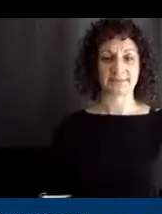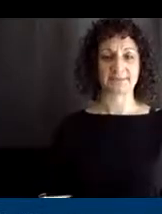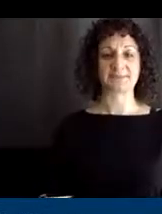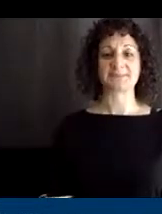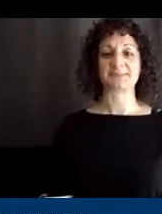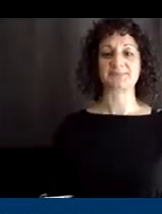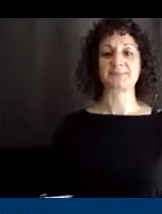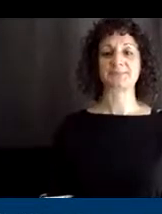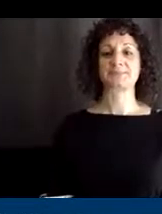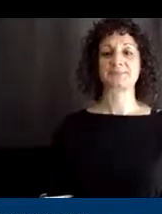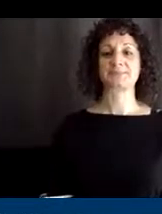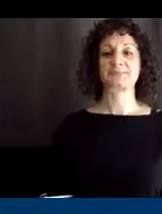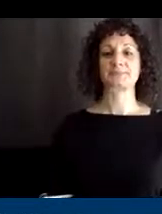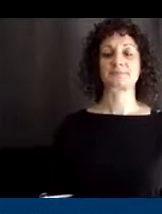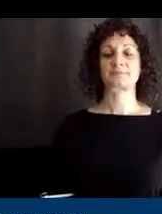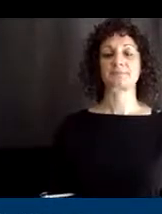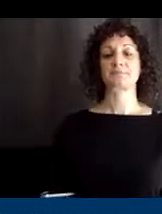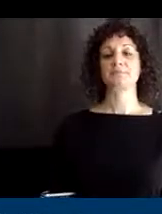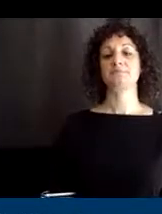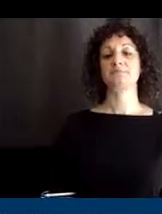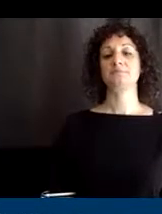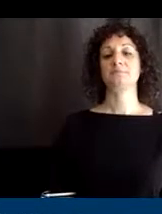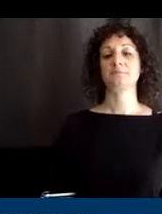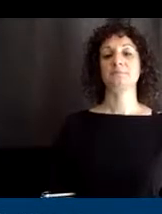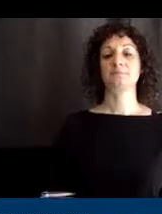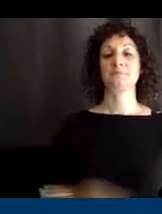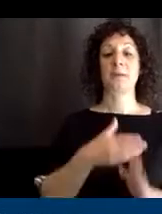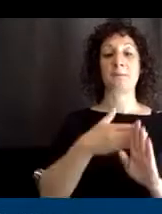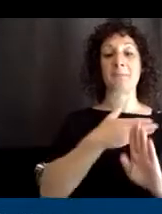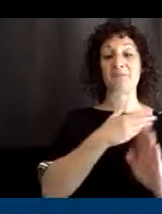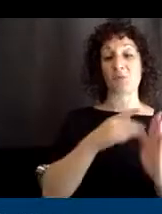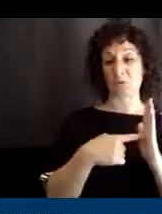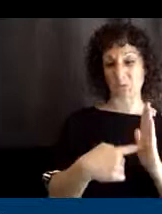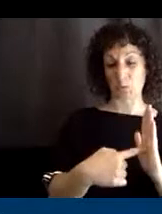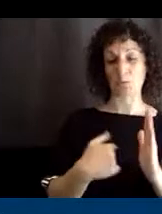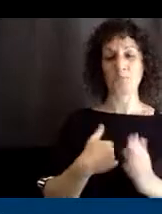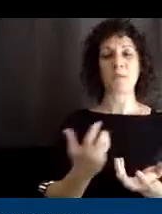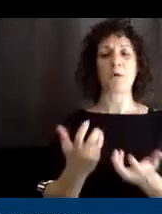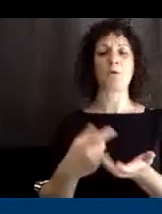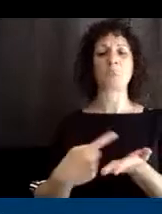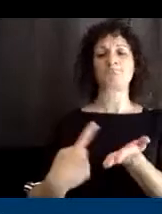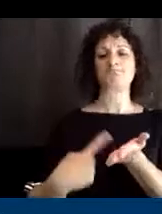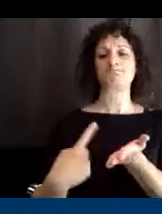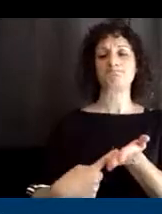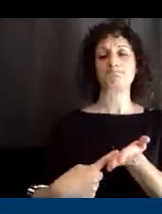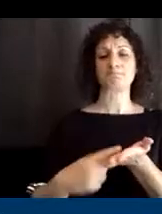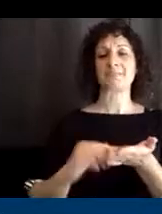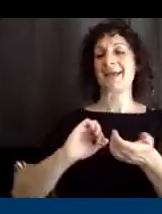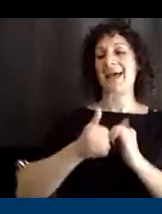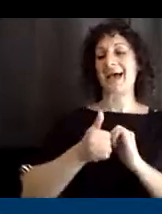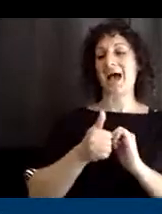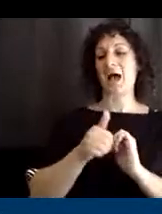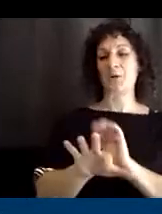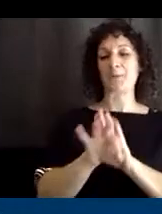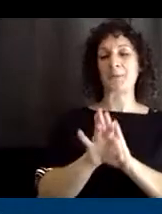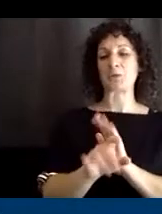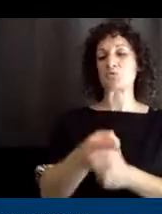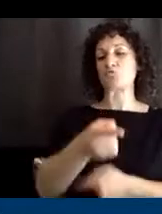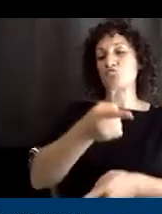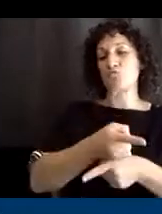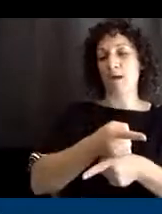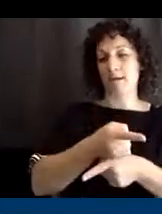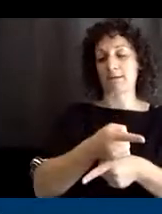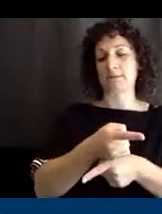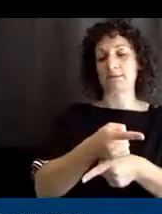So, one thing that I want to touch on before demoing the toys is just how to choose the right adaptive switch.